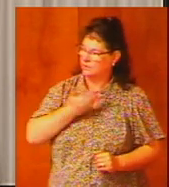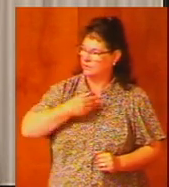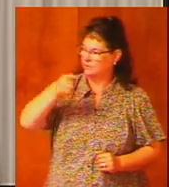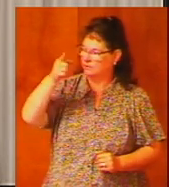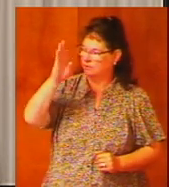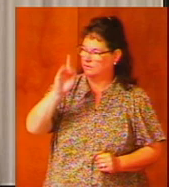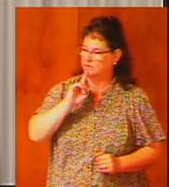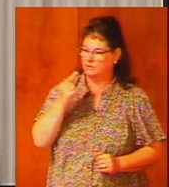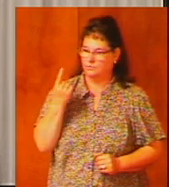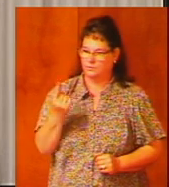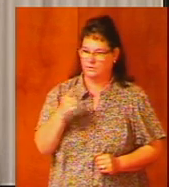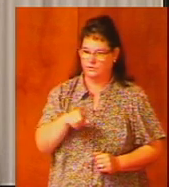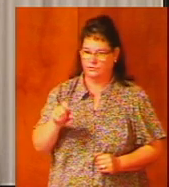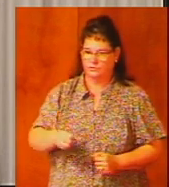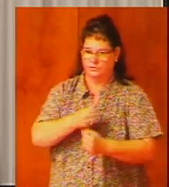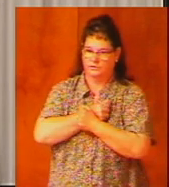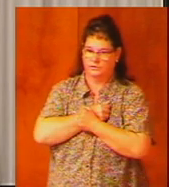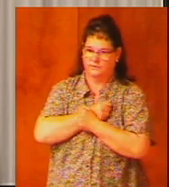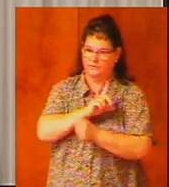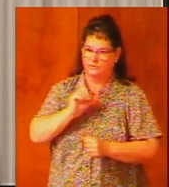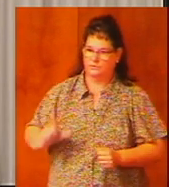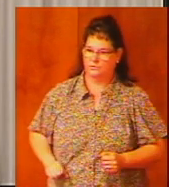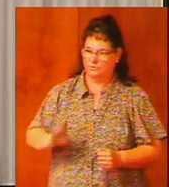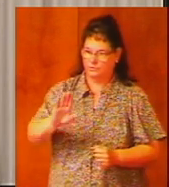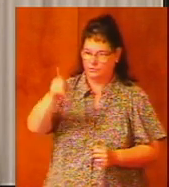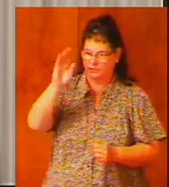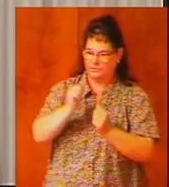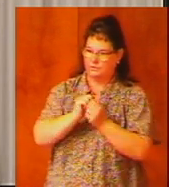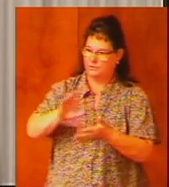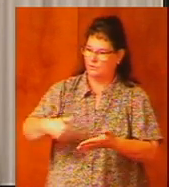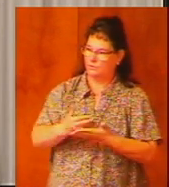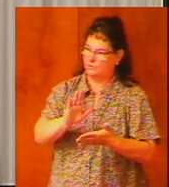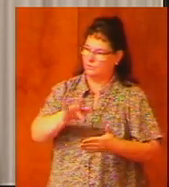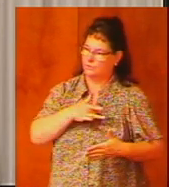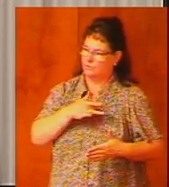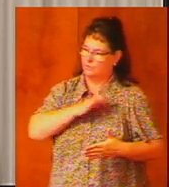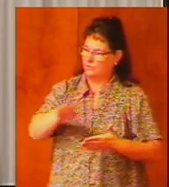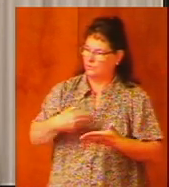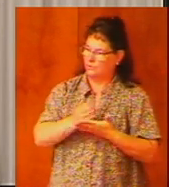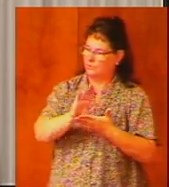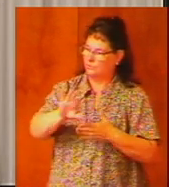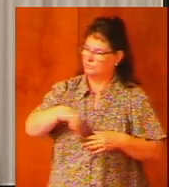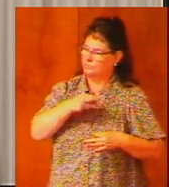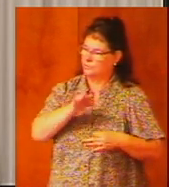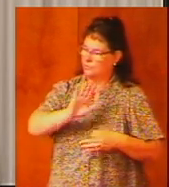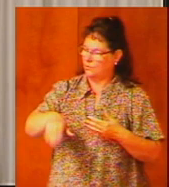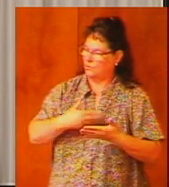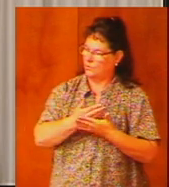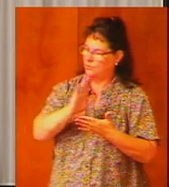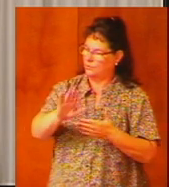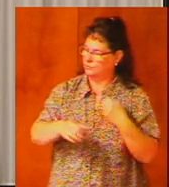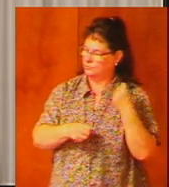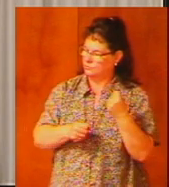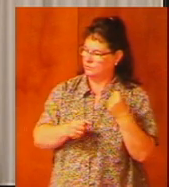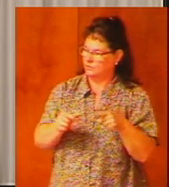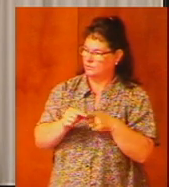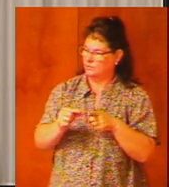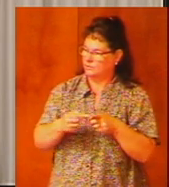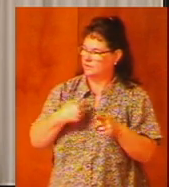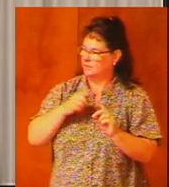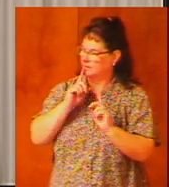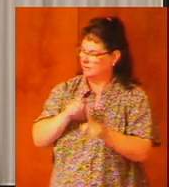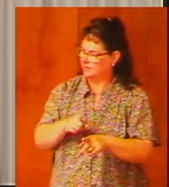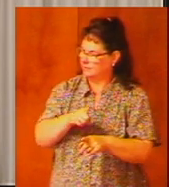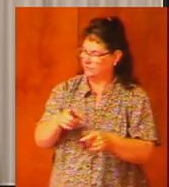Lord is one you shall love the Lord your God with all your heart with all your soul and with all your strength and these words which I command you today